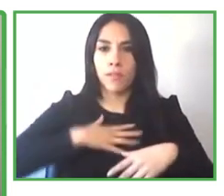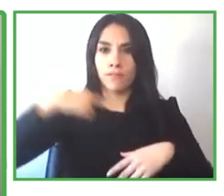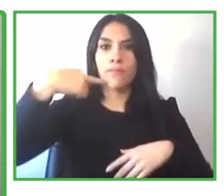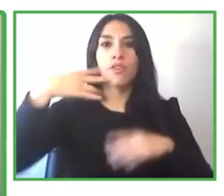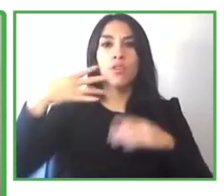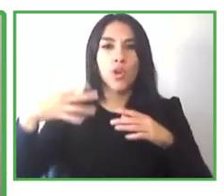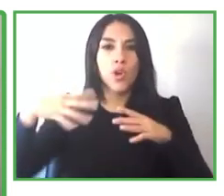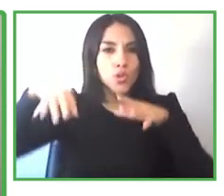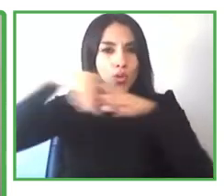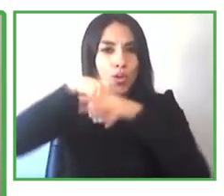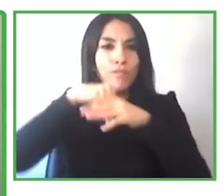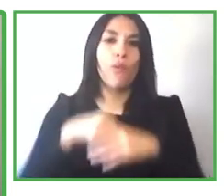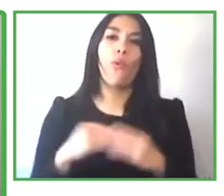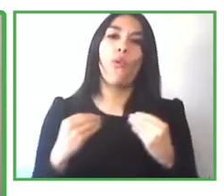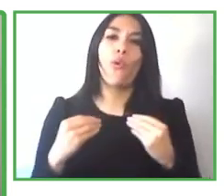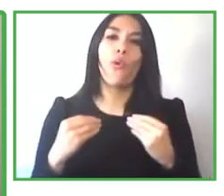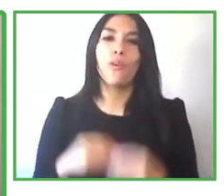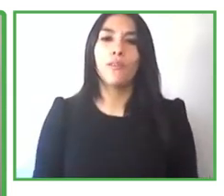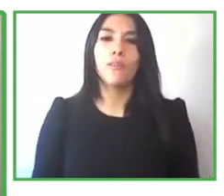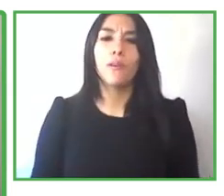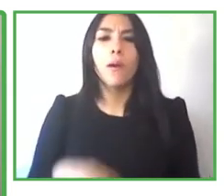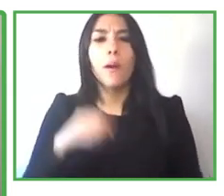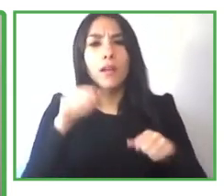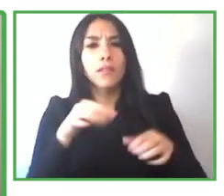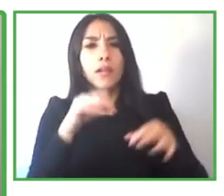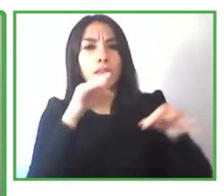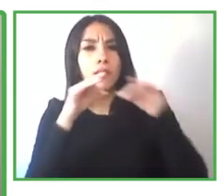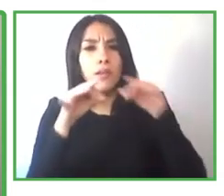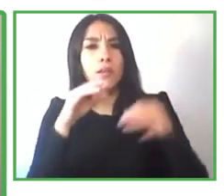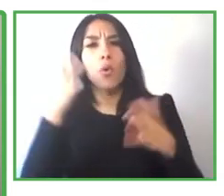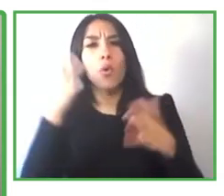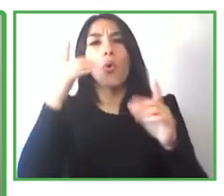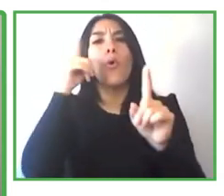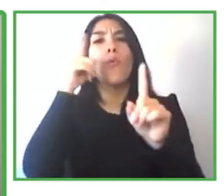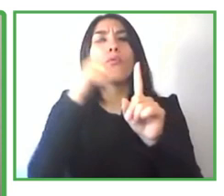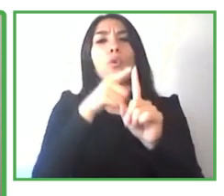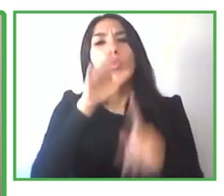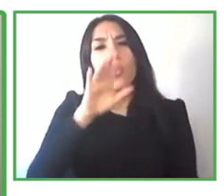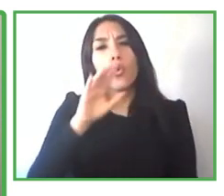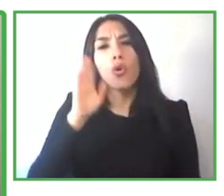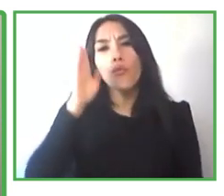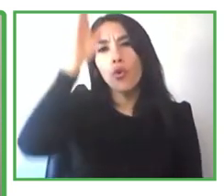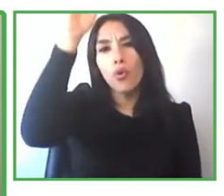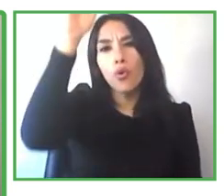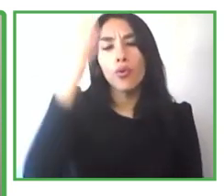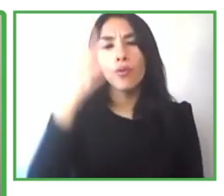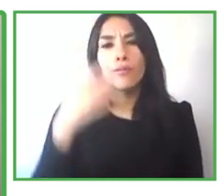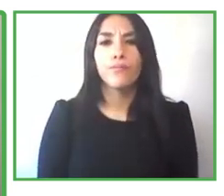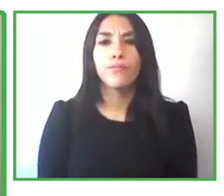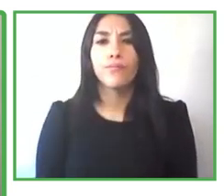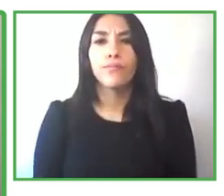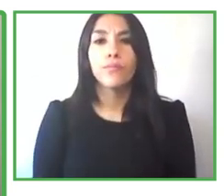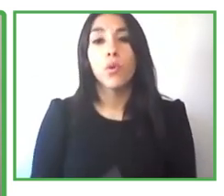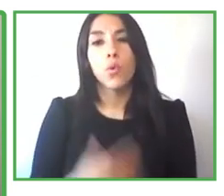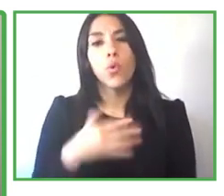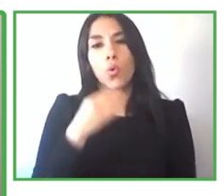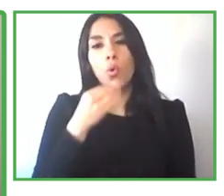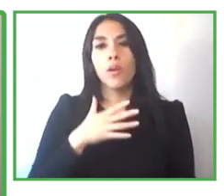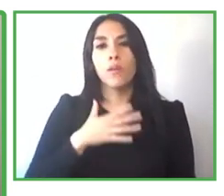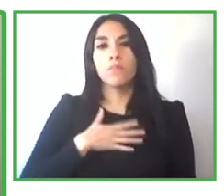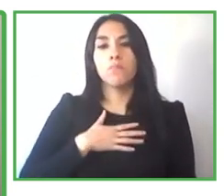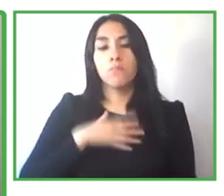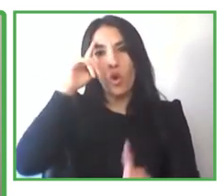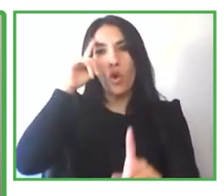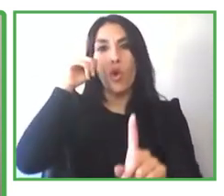goal for the future is kind of simple um i have no um and like i i just want to work